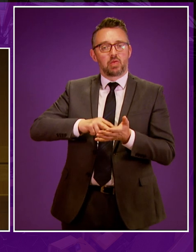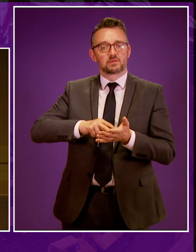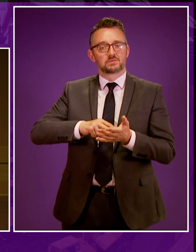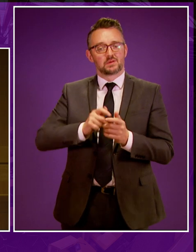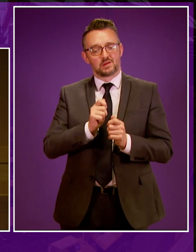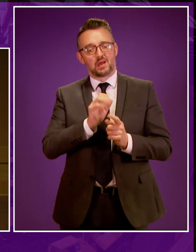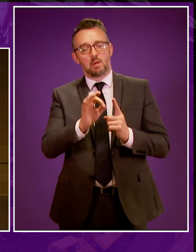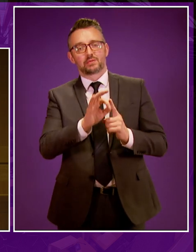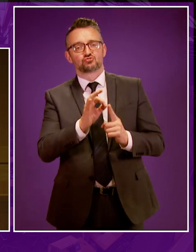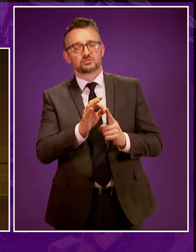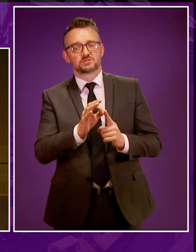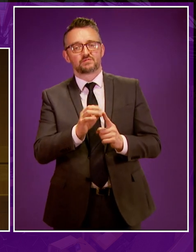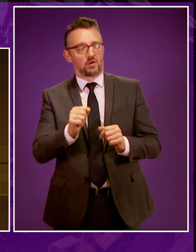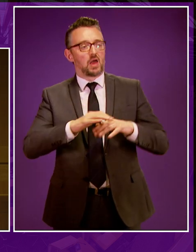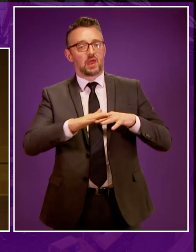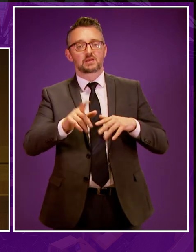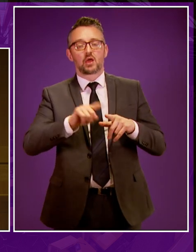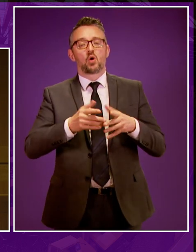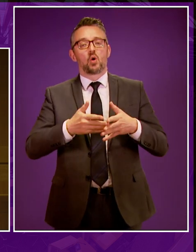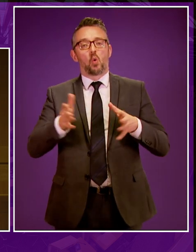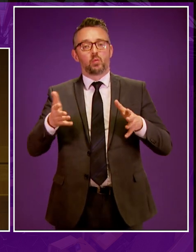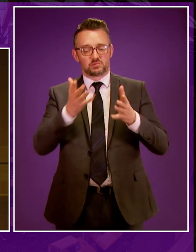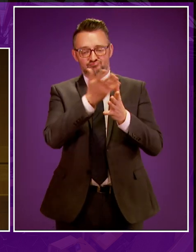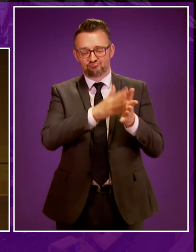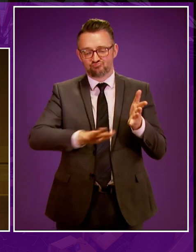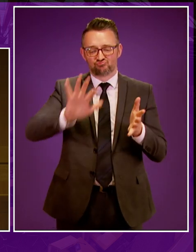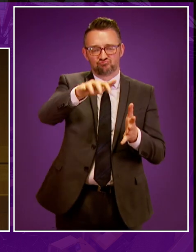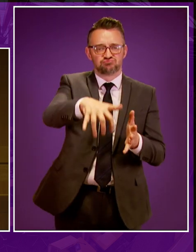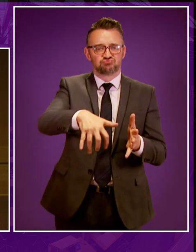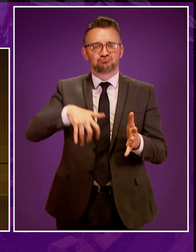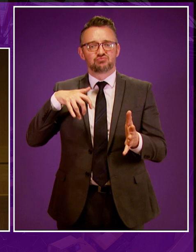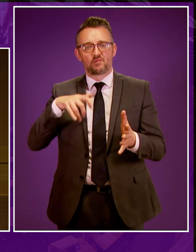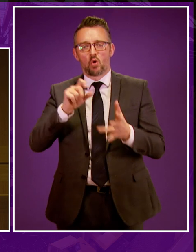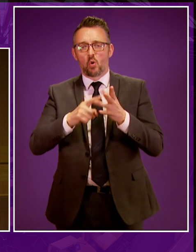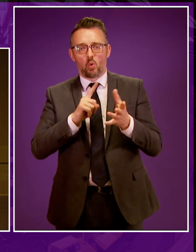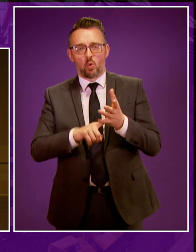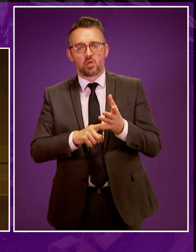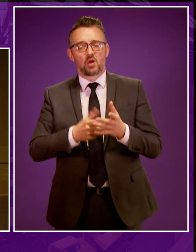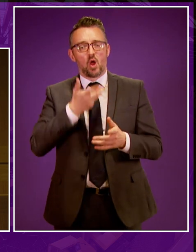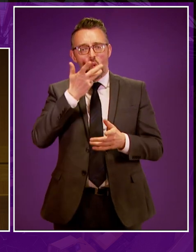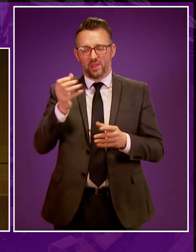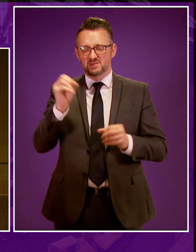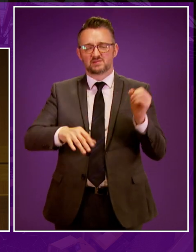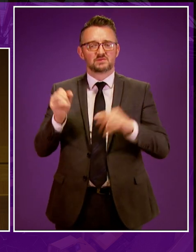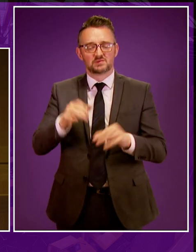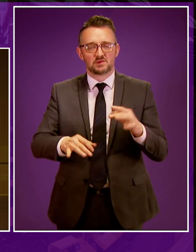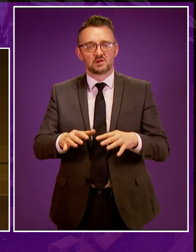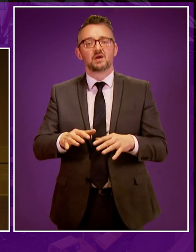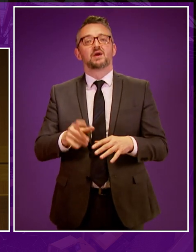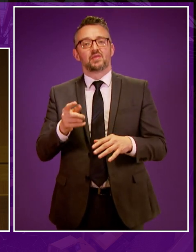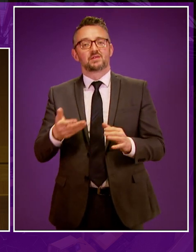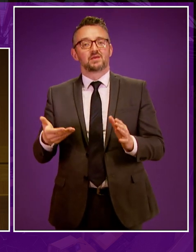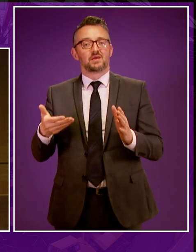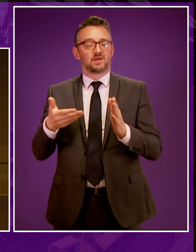use decisions. Developments like open cask coal sites, landfill, waste processing and the over